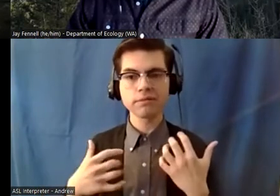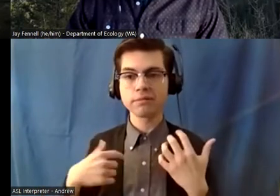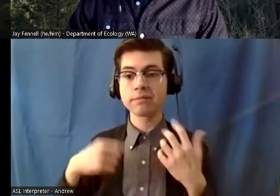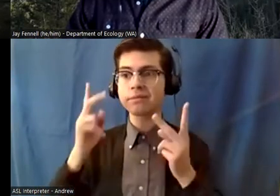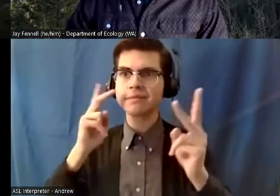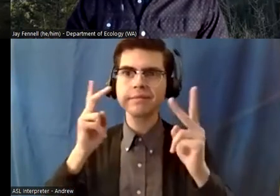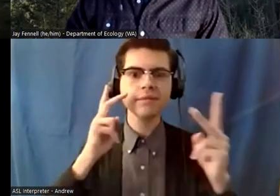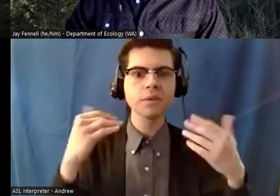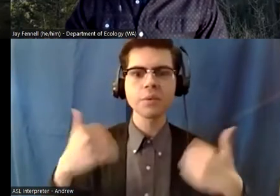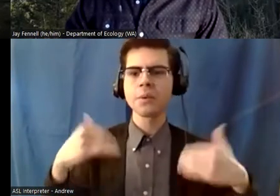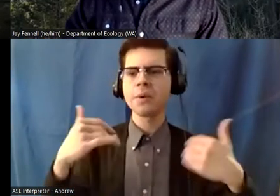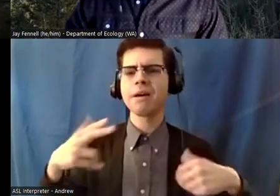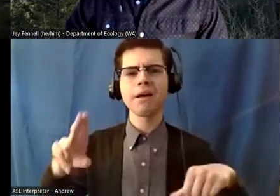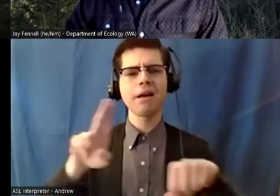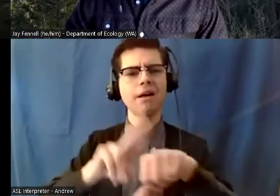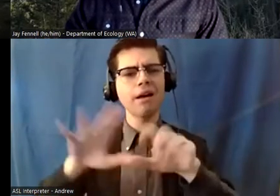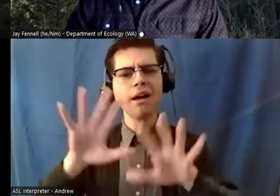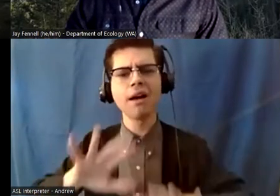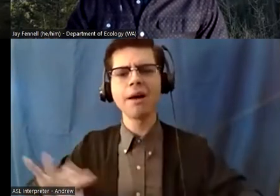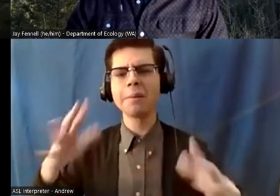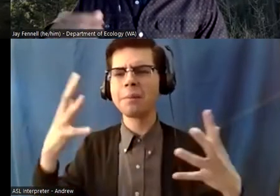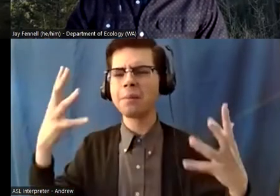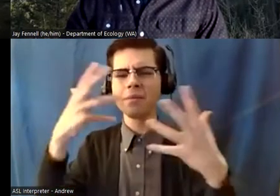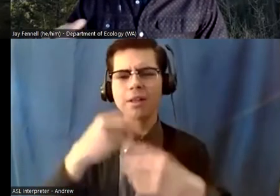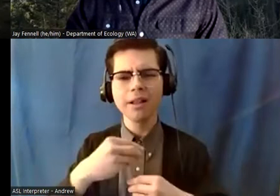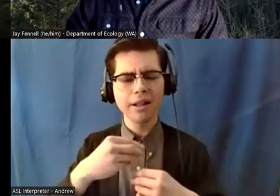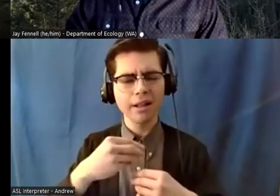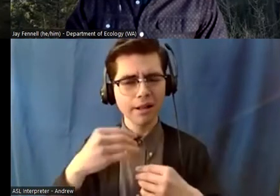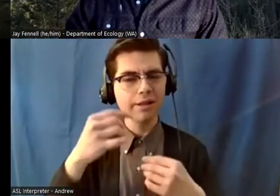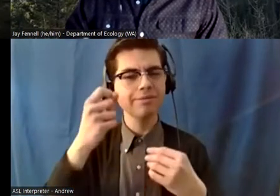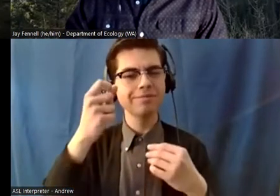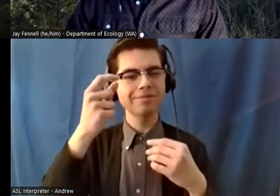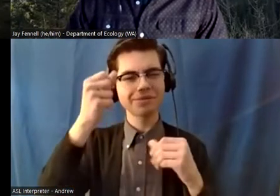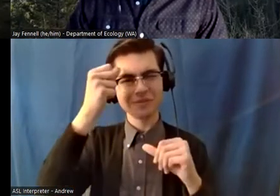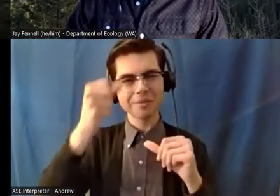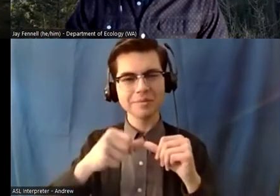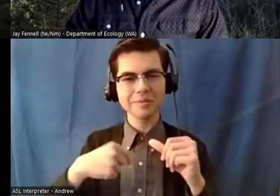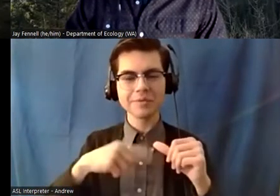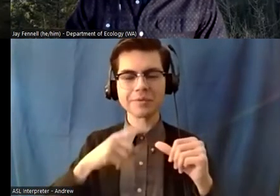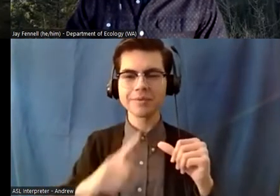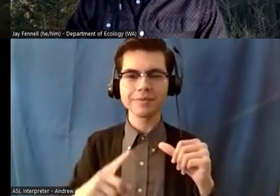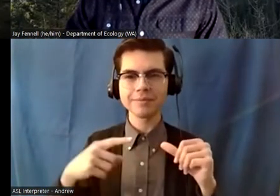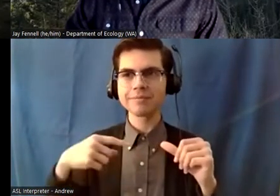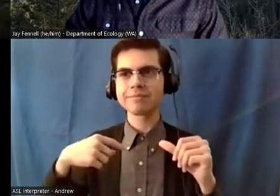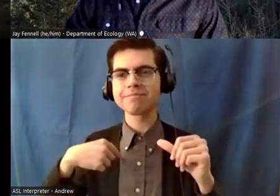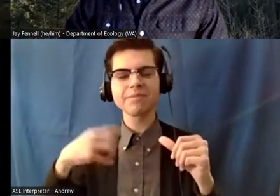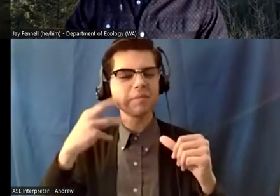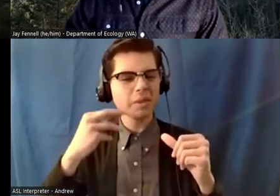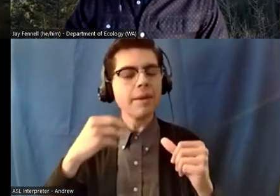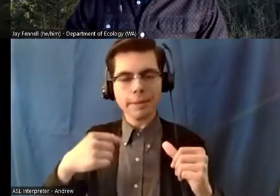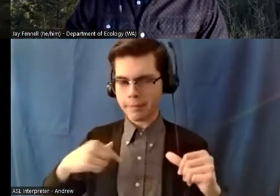um especially when i think i just had the kind of hyper industrialized and hyper urbanized kind of setting